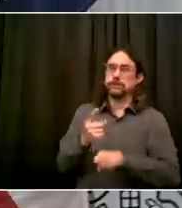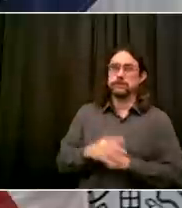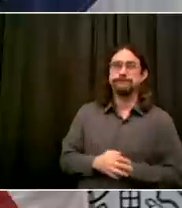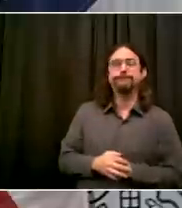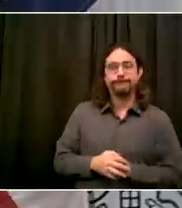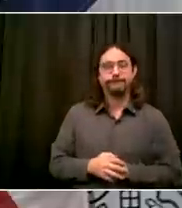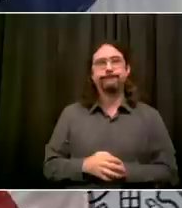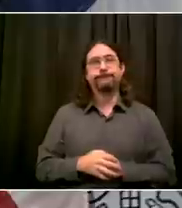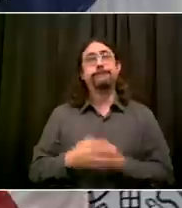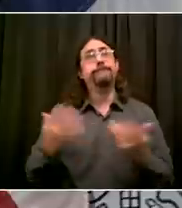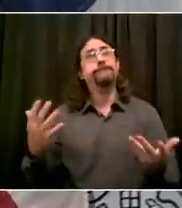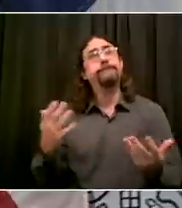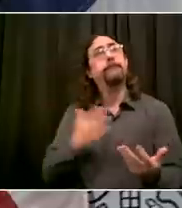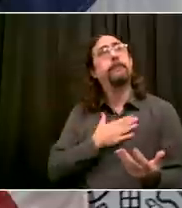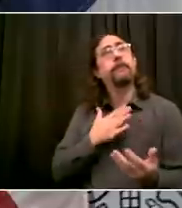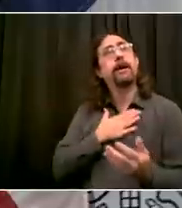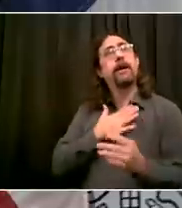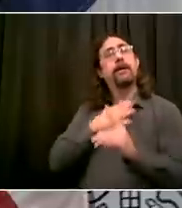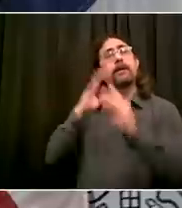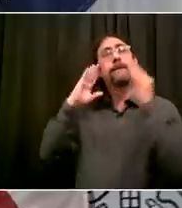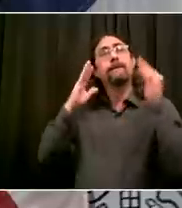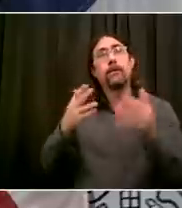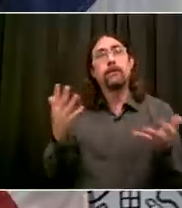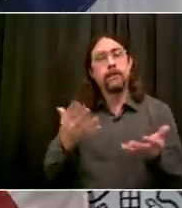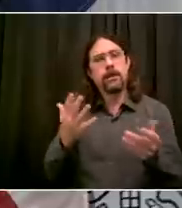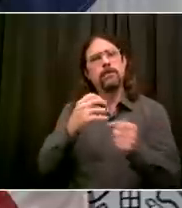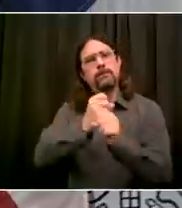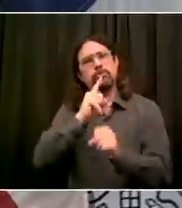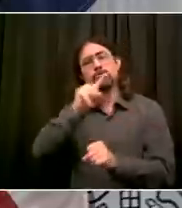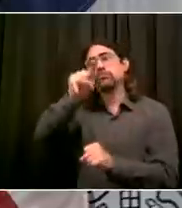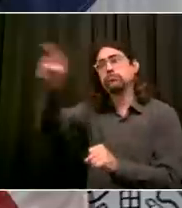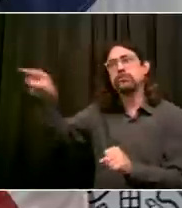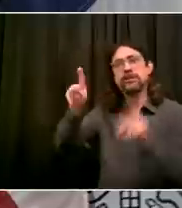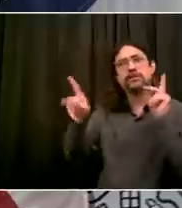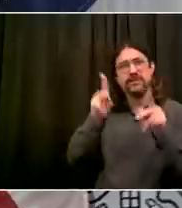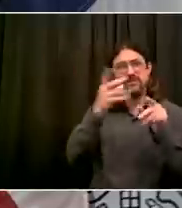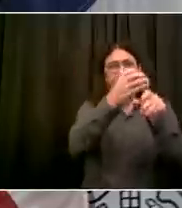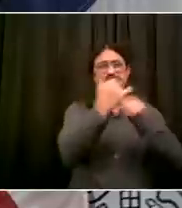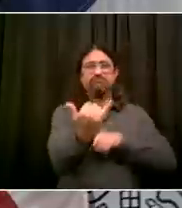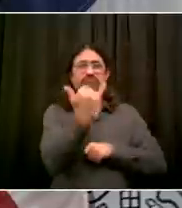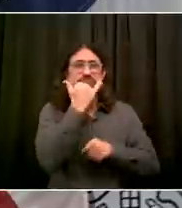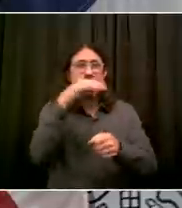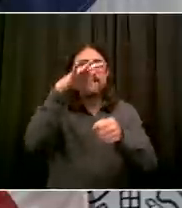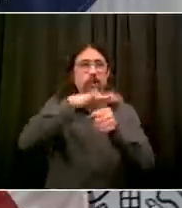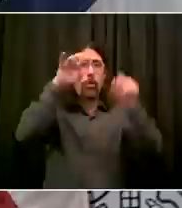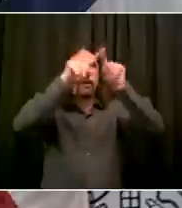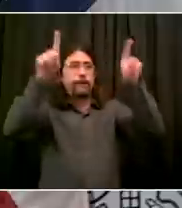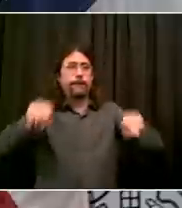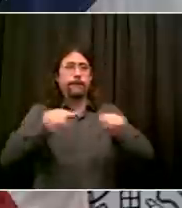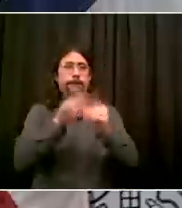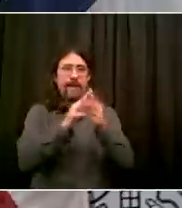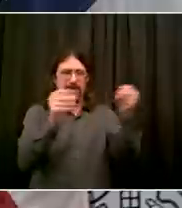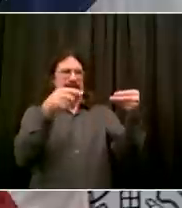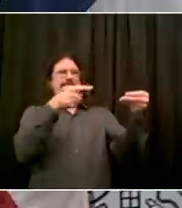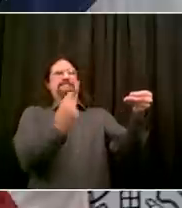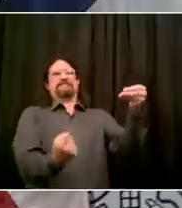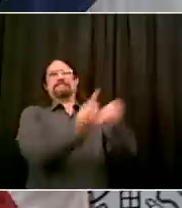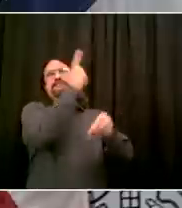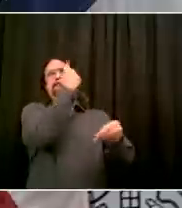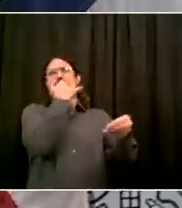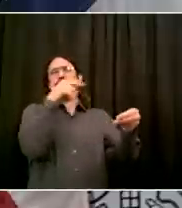have a choice to vote for. And they know where to send it back and everything makes sense. Whatever will get that done,